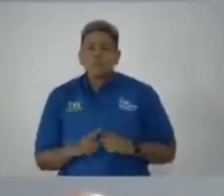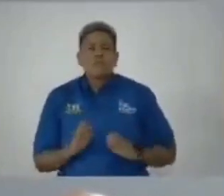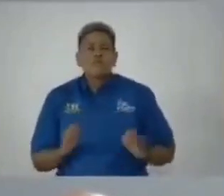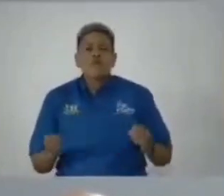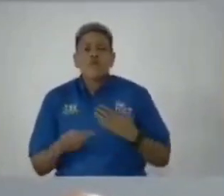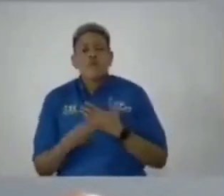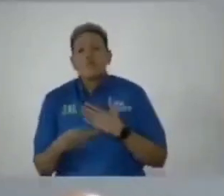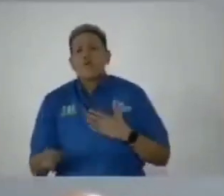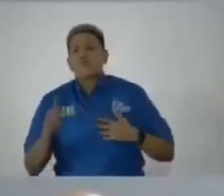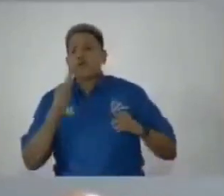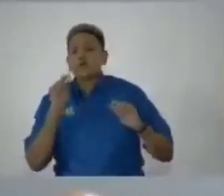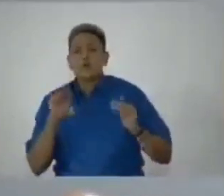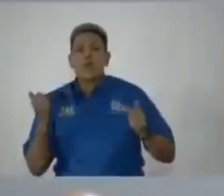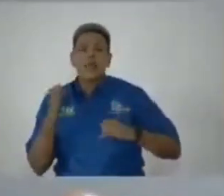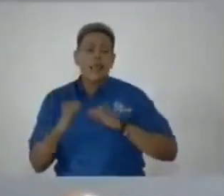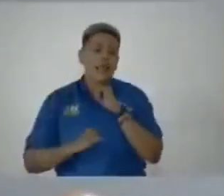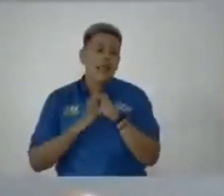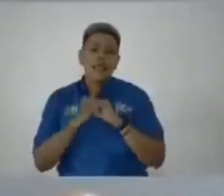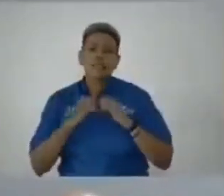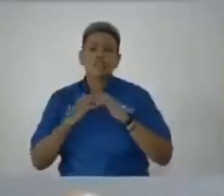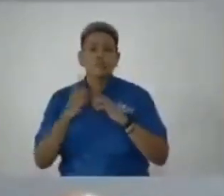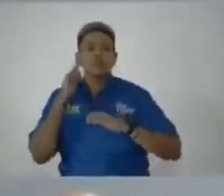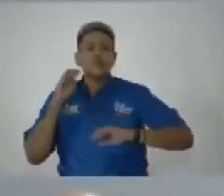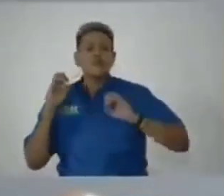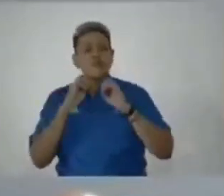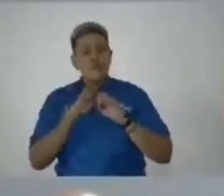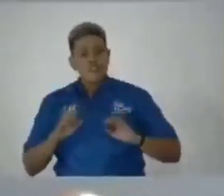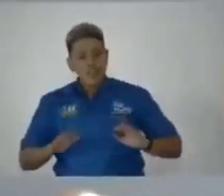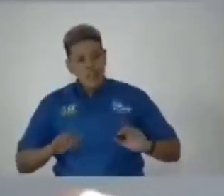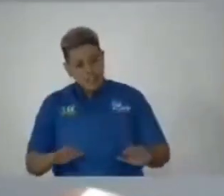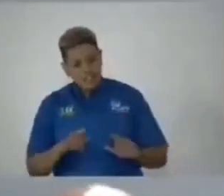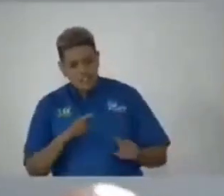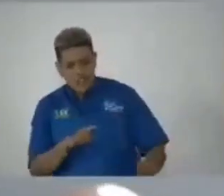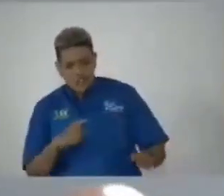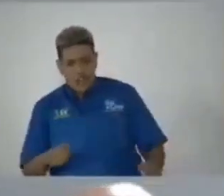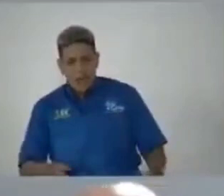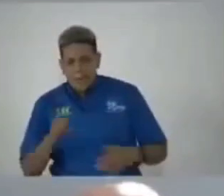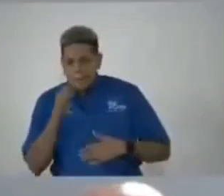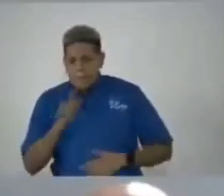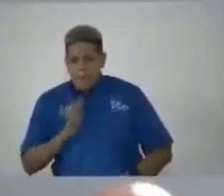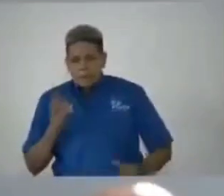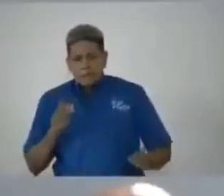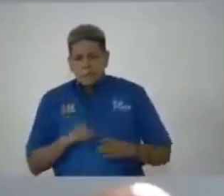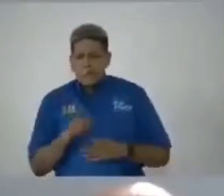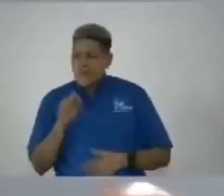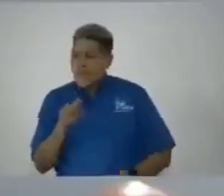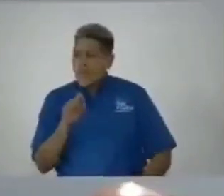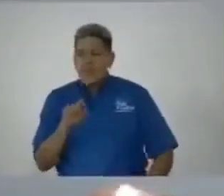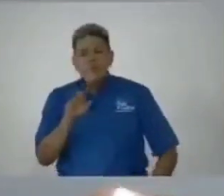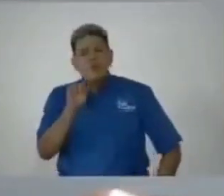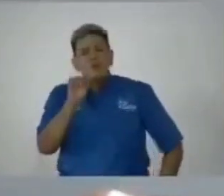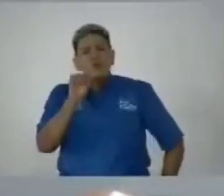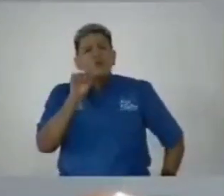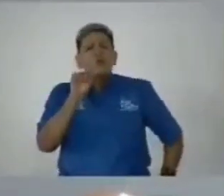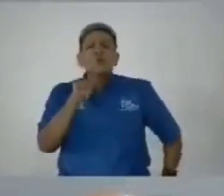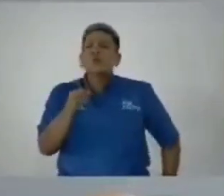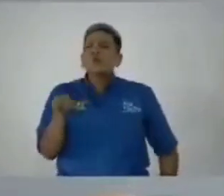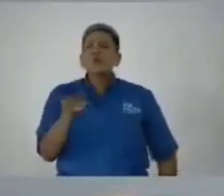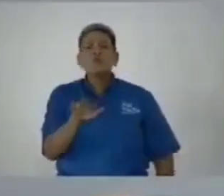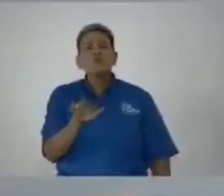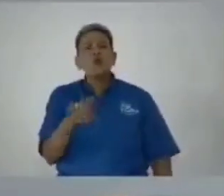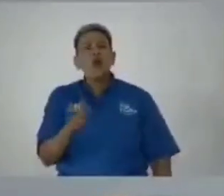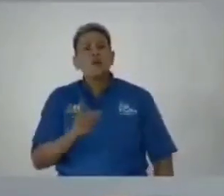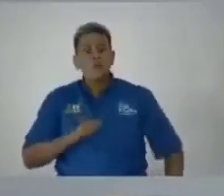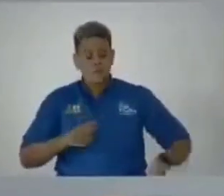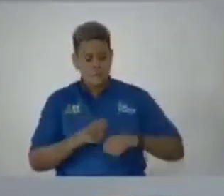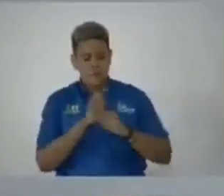referral to any institution for further action madam speaker in april 2022 i